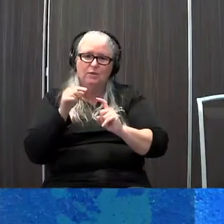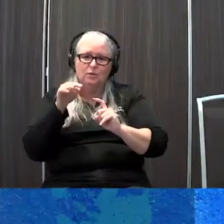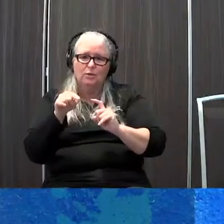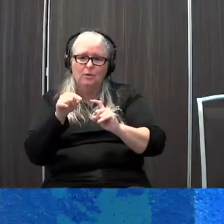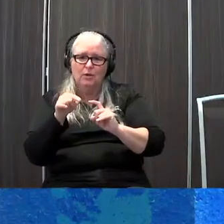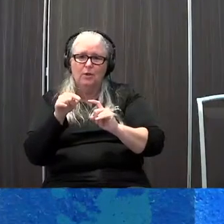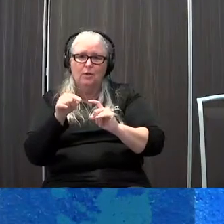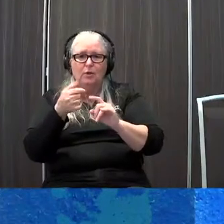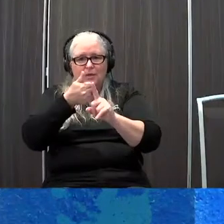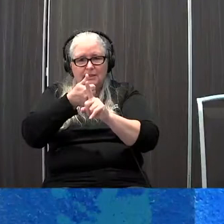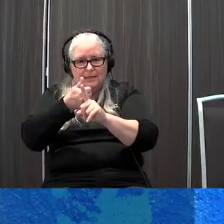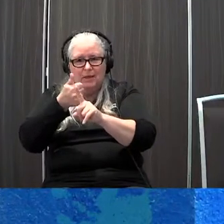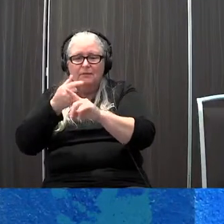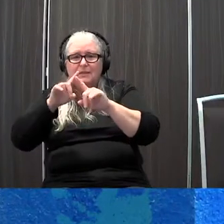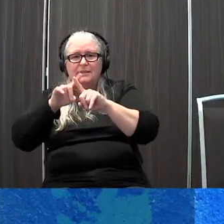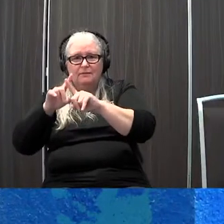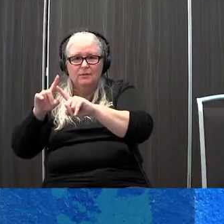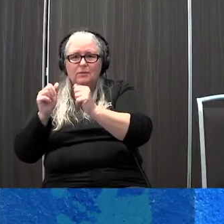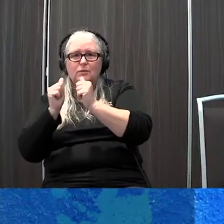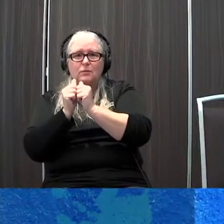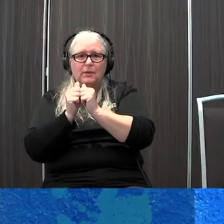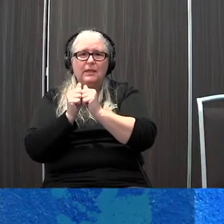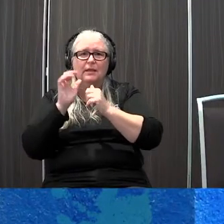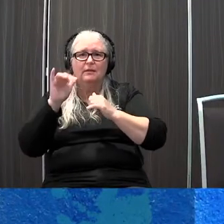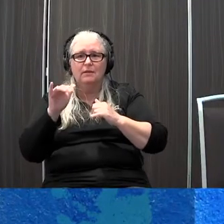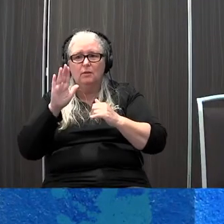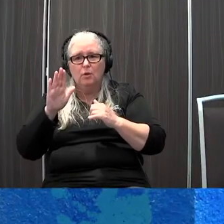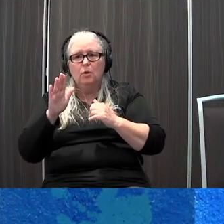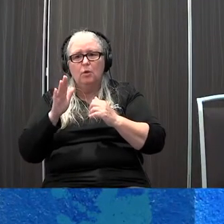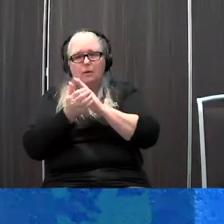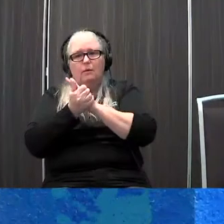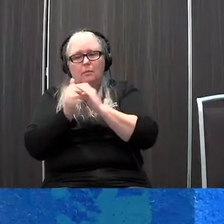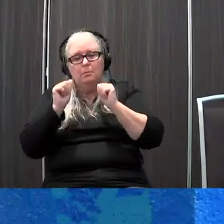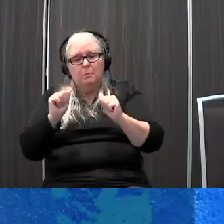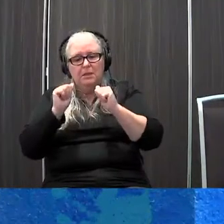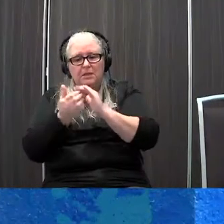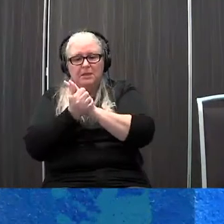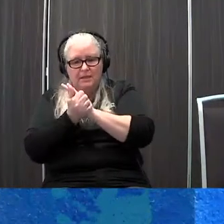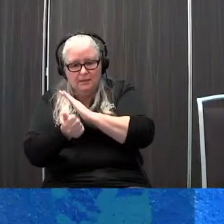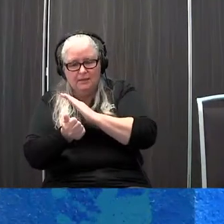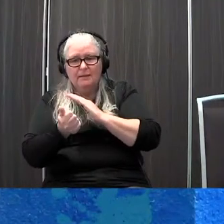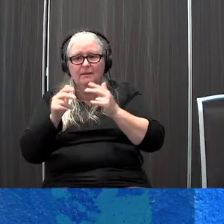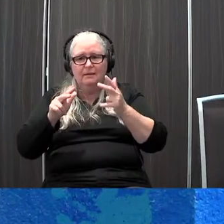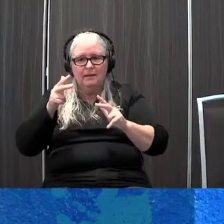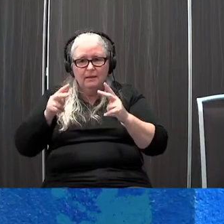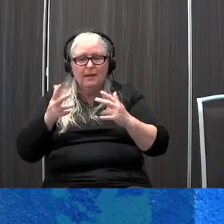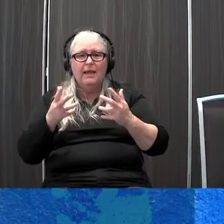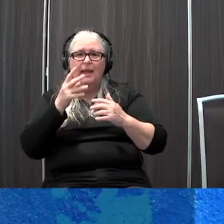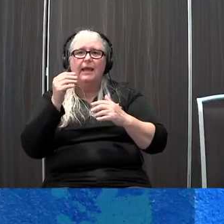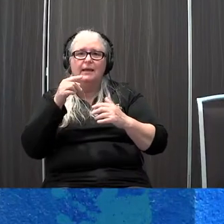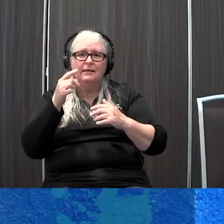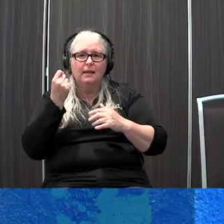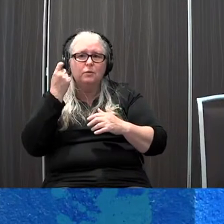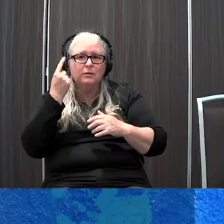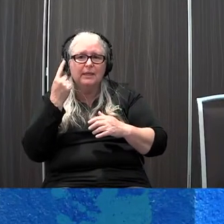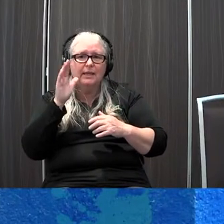for differences in fine motor skills differences in visual skills and even just cognitive understanding of